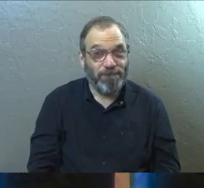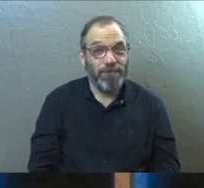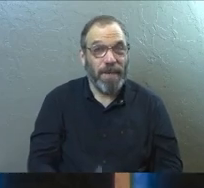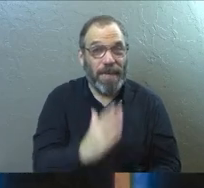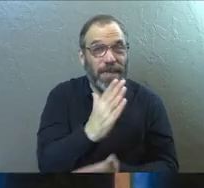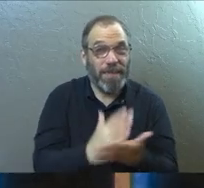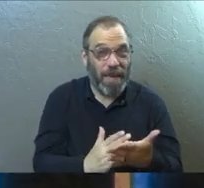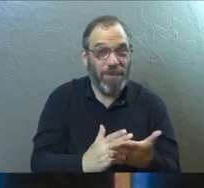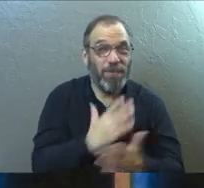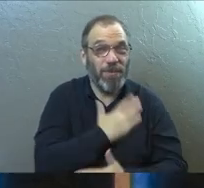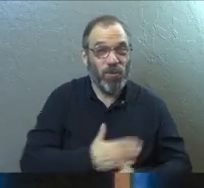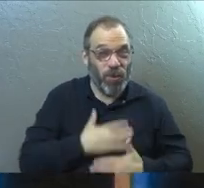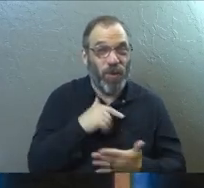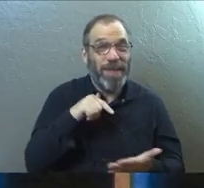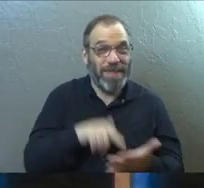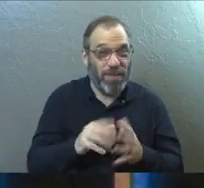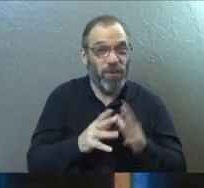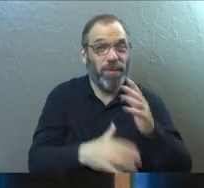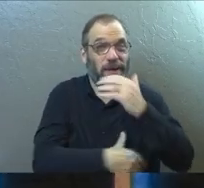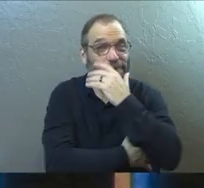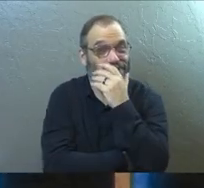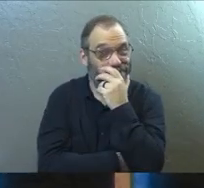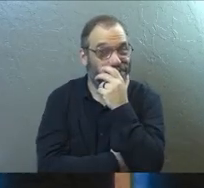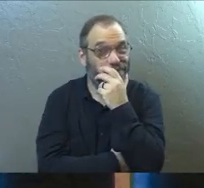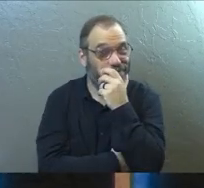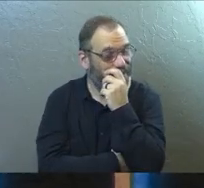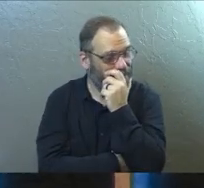Some of you are really enjoying this, maybe too much.